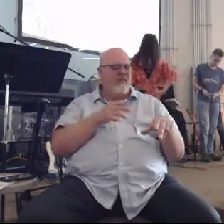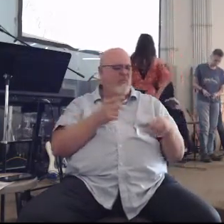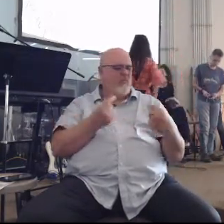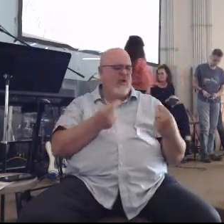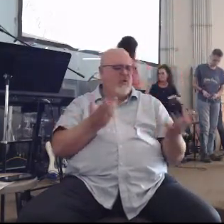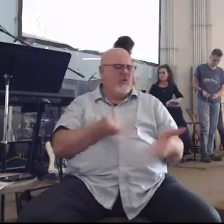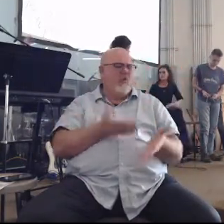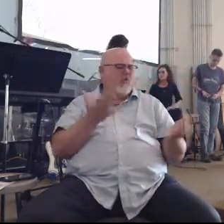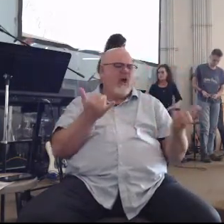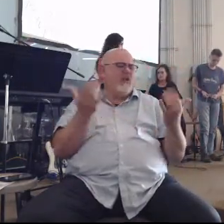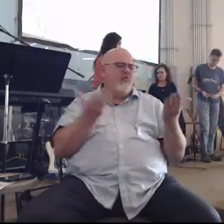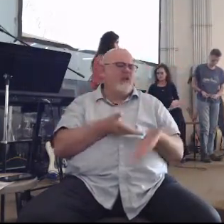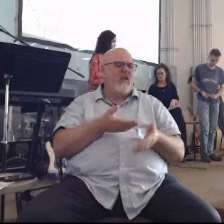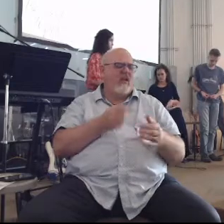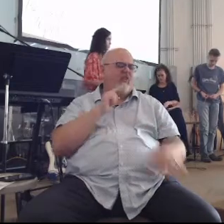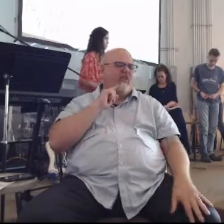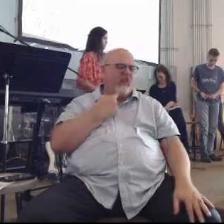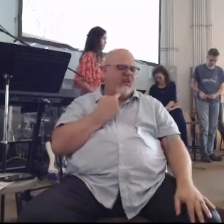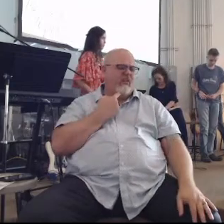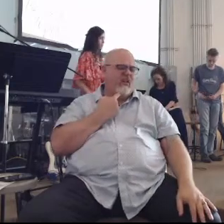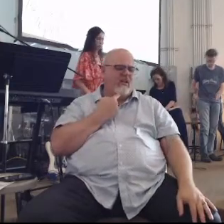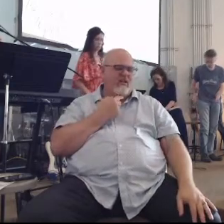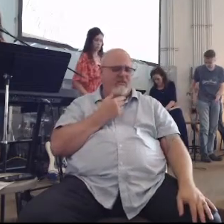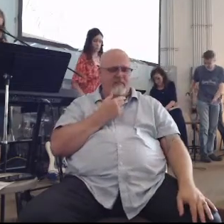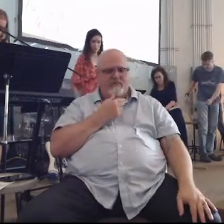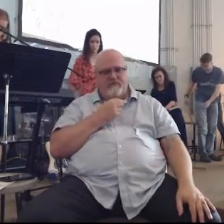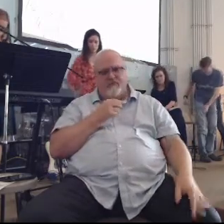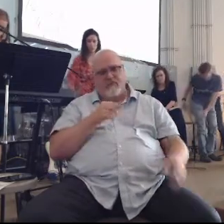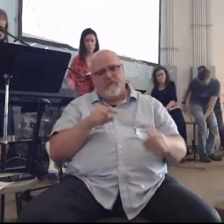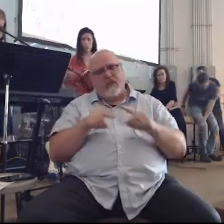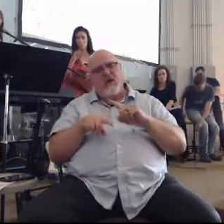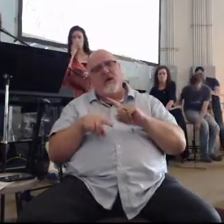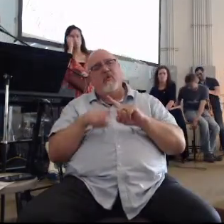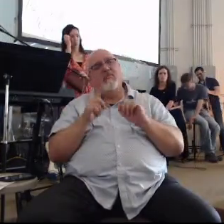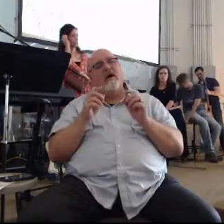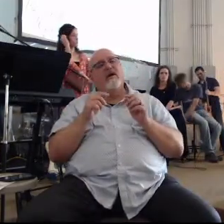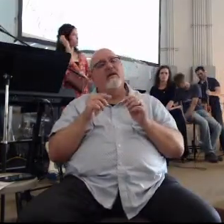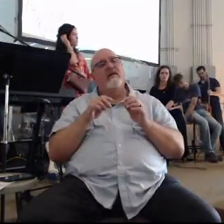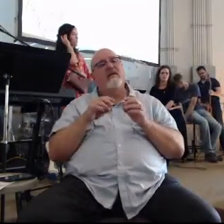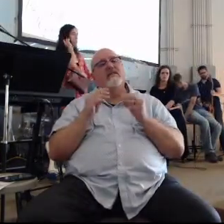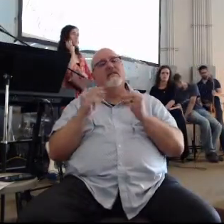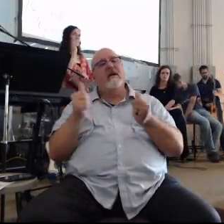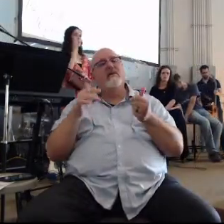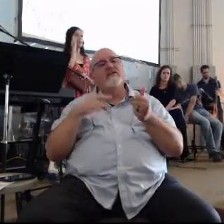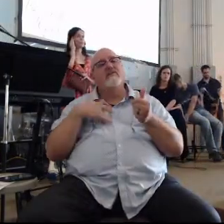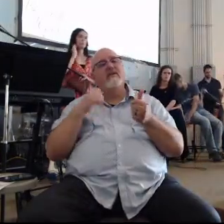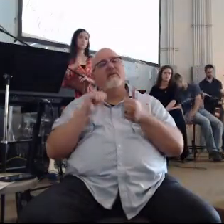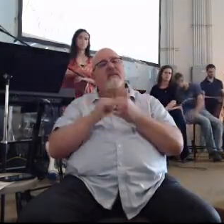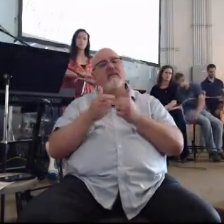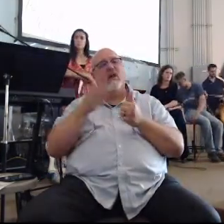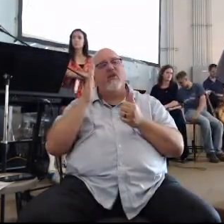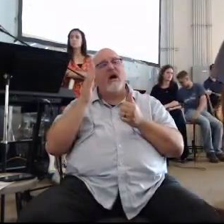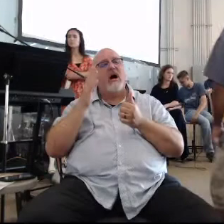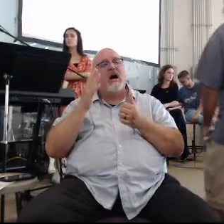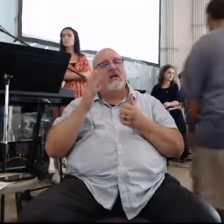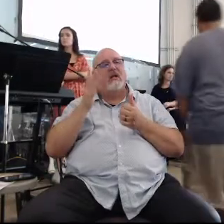doing here like seriously but if some of us feel like that's how God talks to us